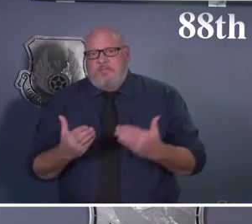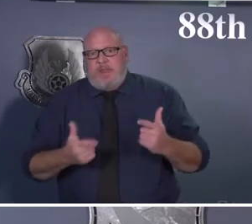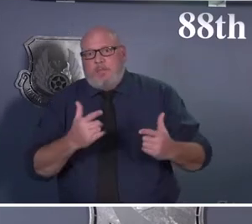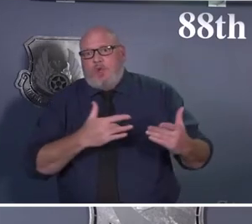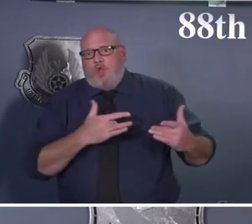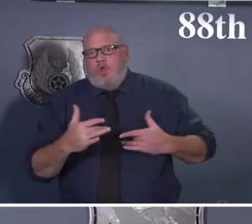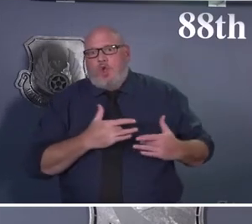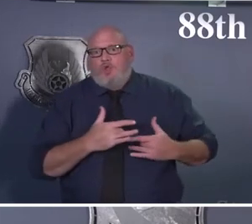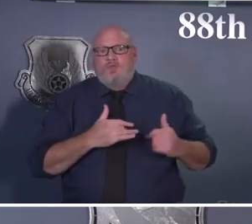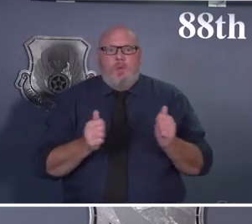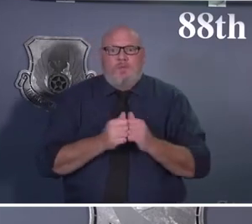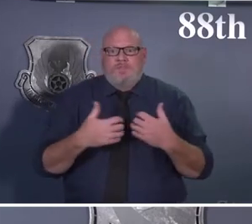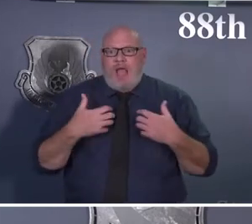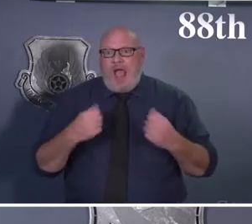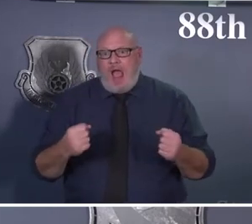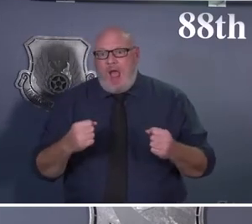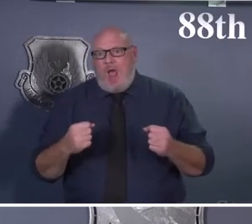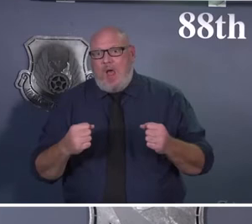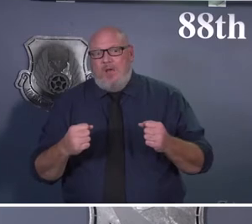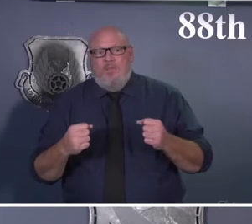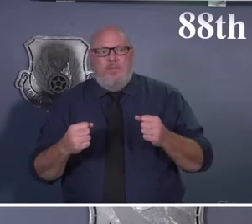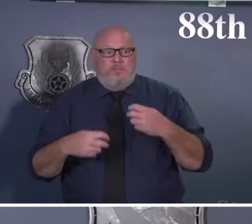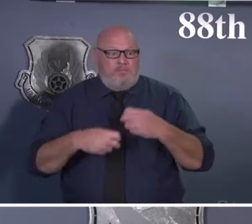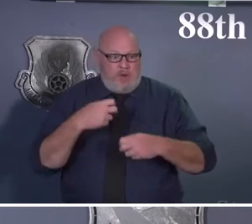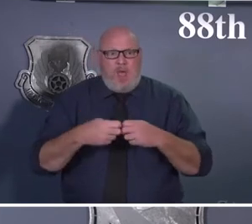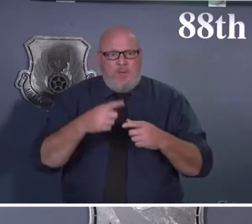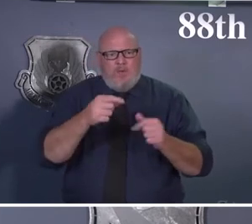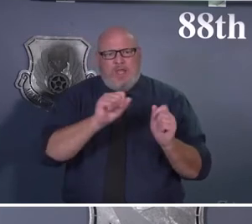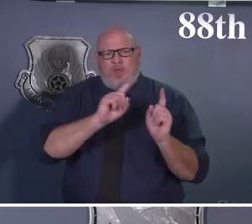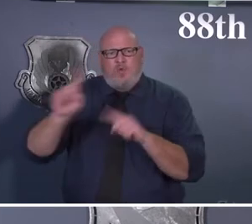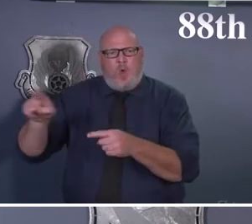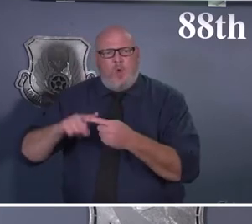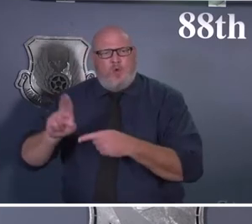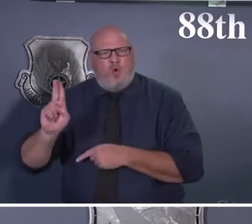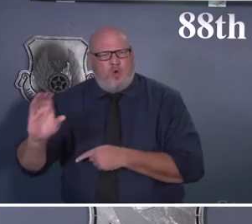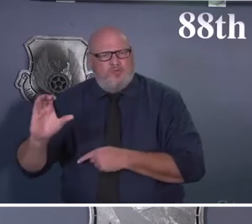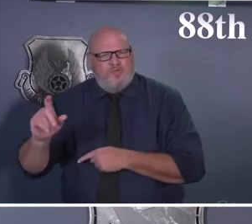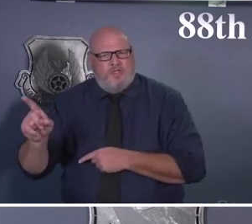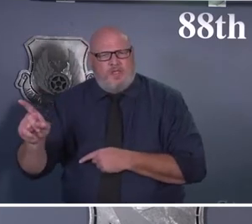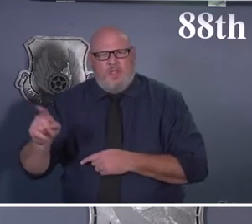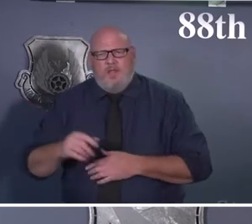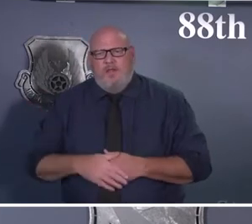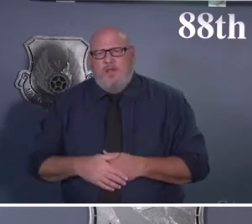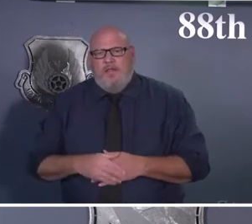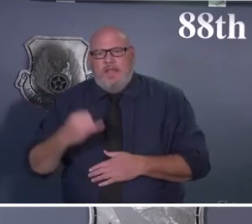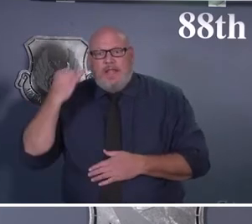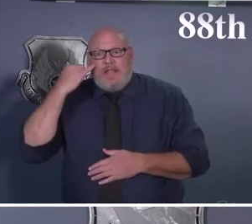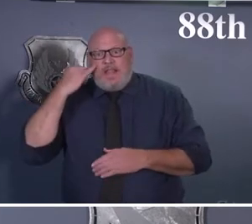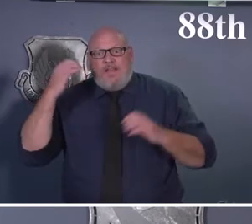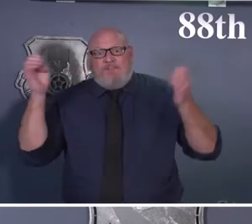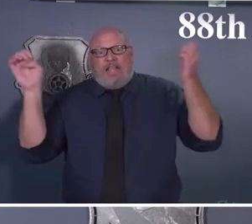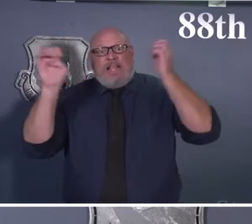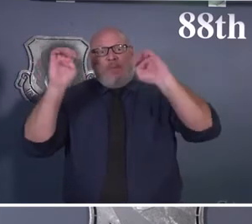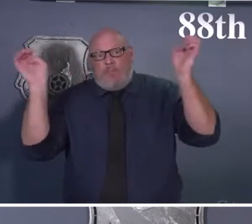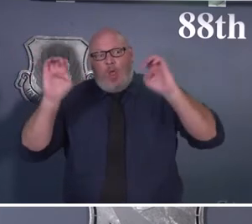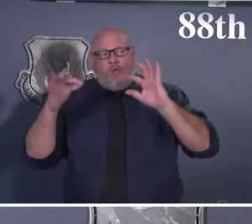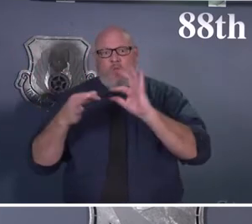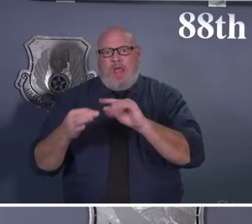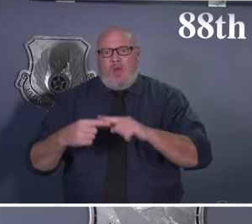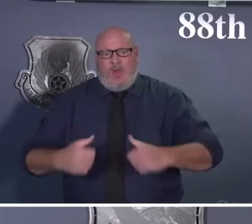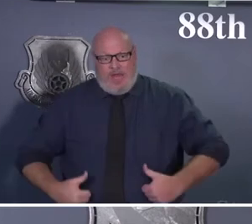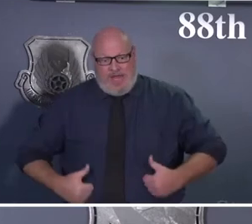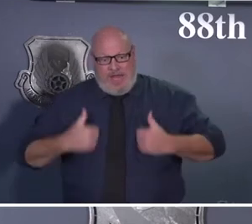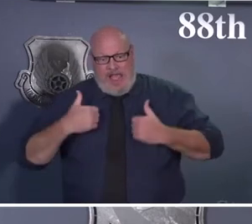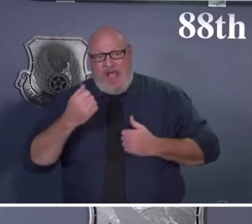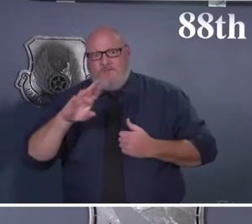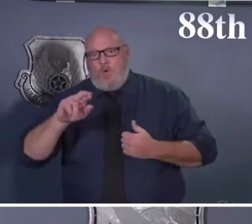care center. Now, if you have a truly emergent condition, something that's related to life limb or eyesight, or something that